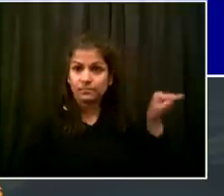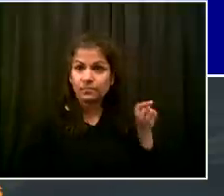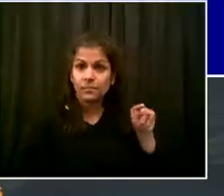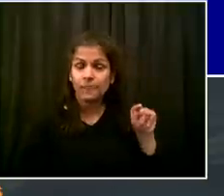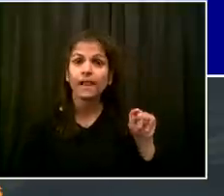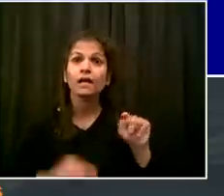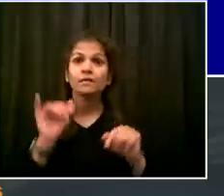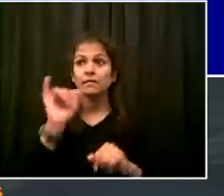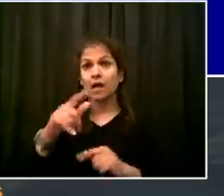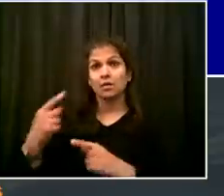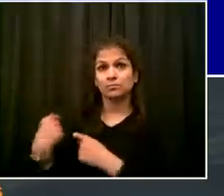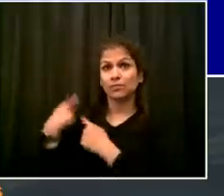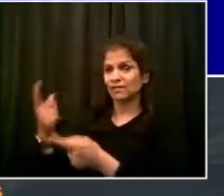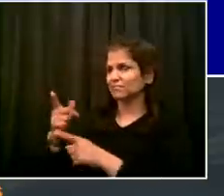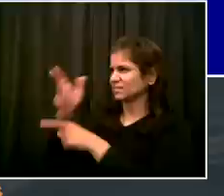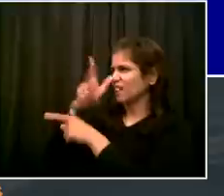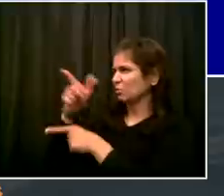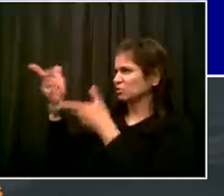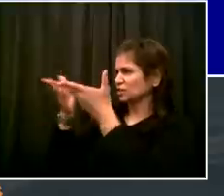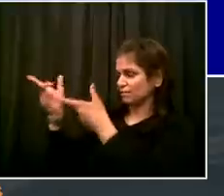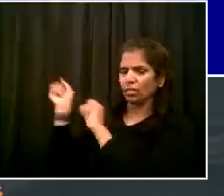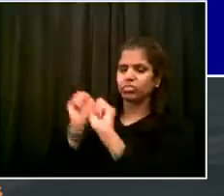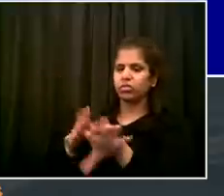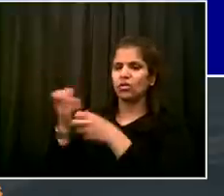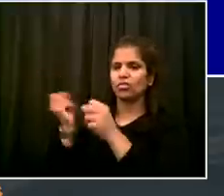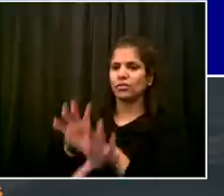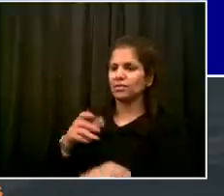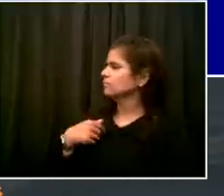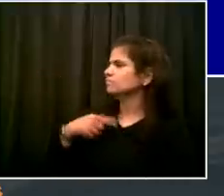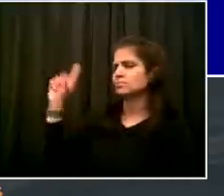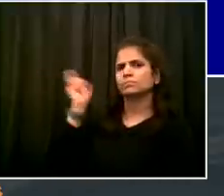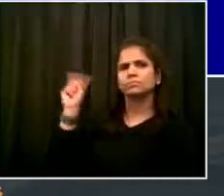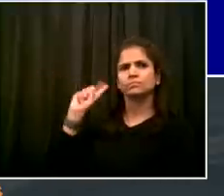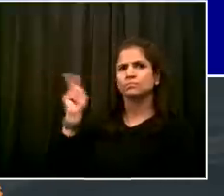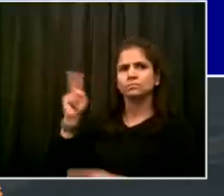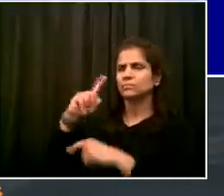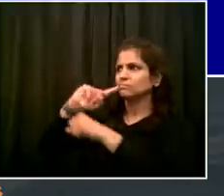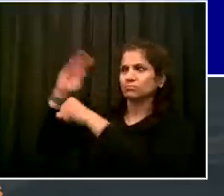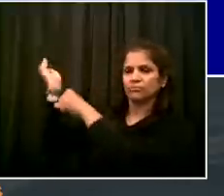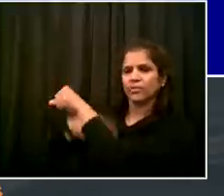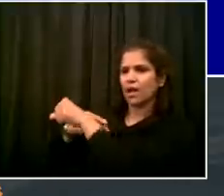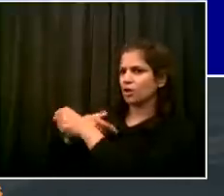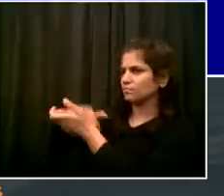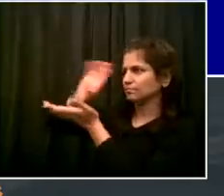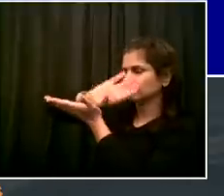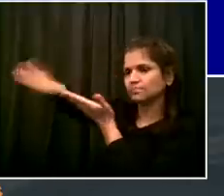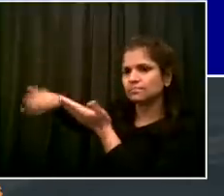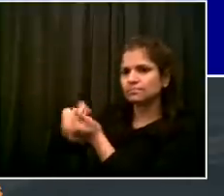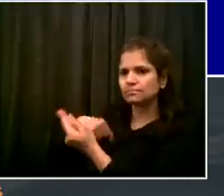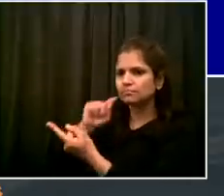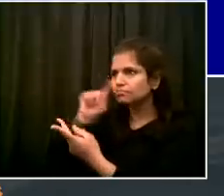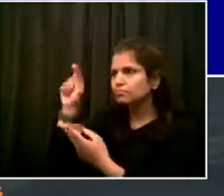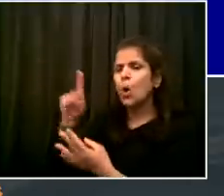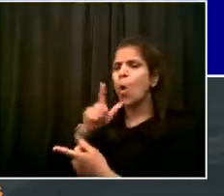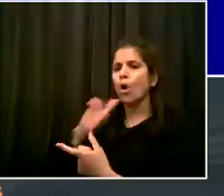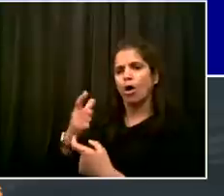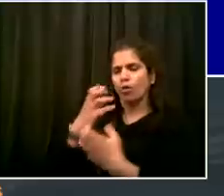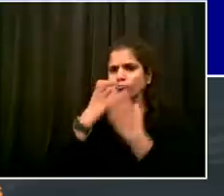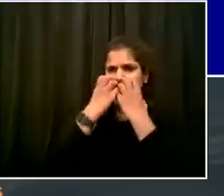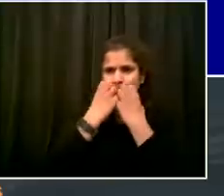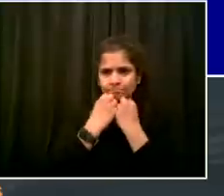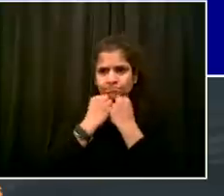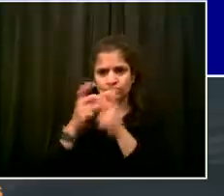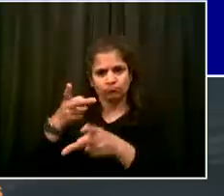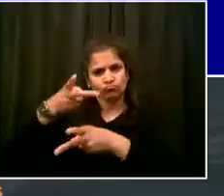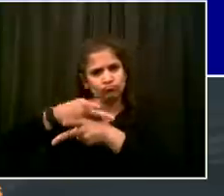economy that have been closed in a safe way. But we take these issues very, very seriously. If you do not think that